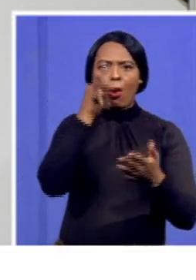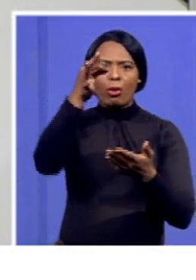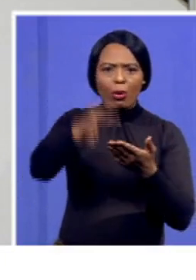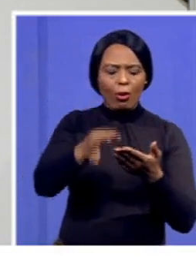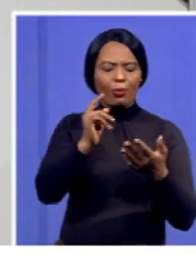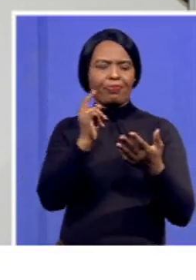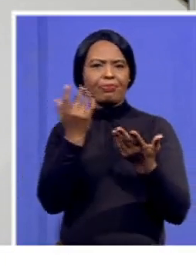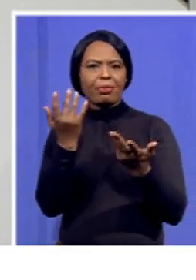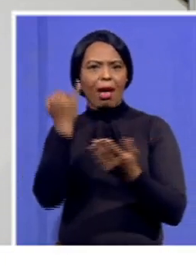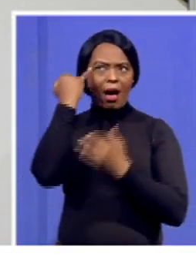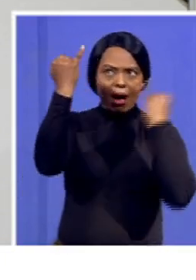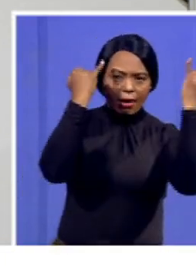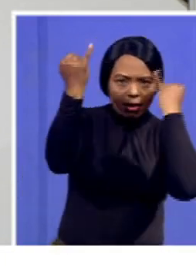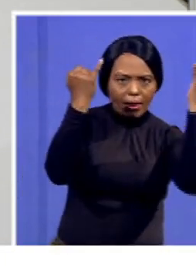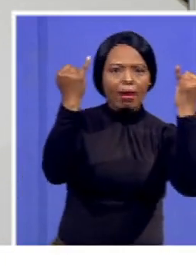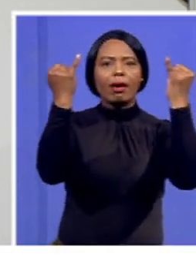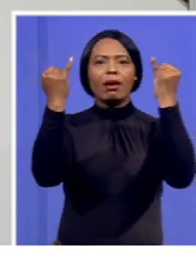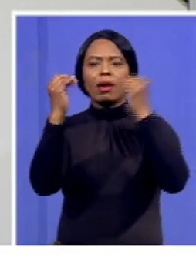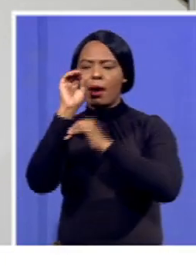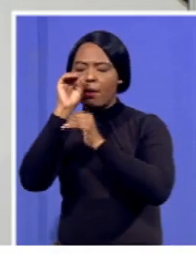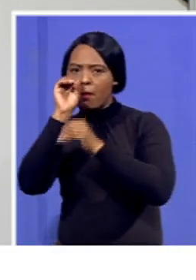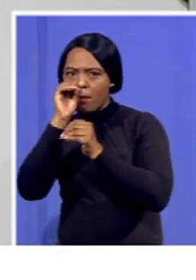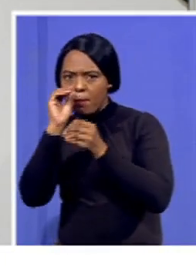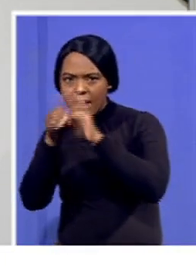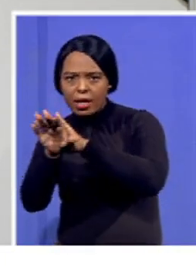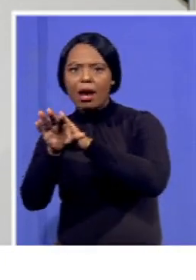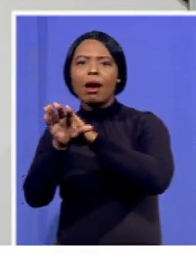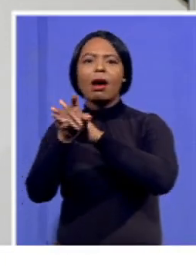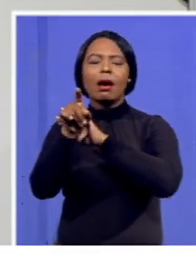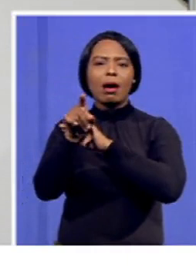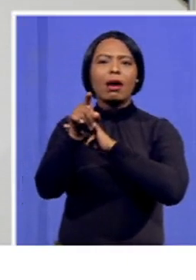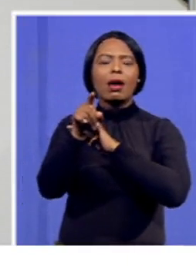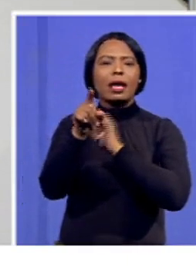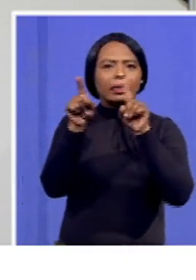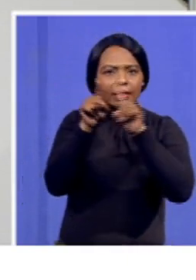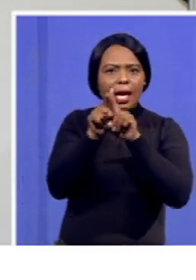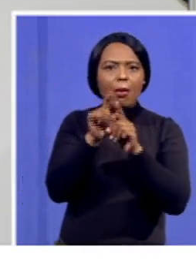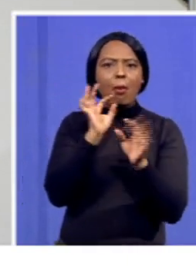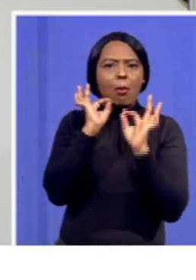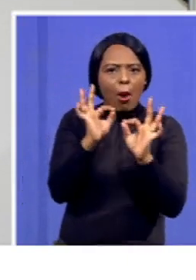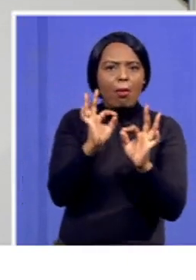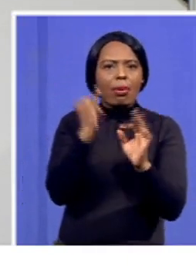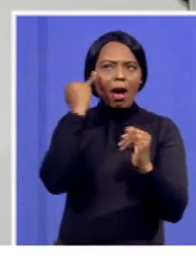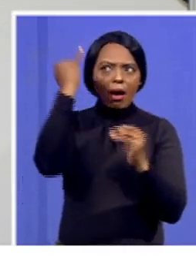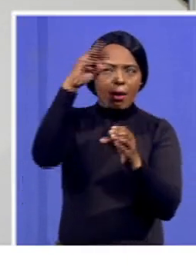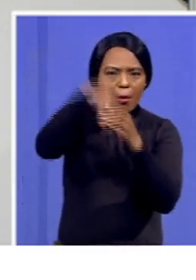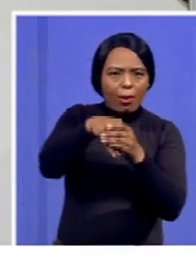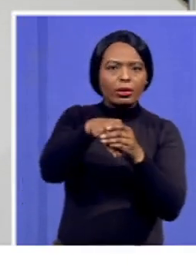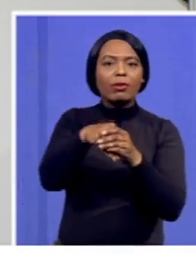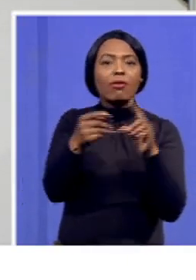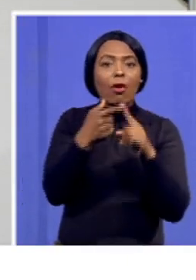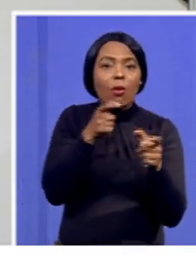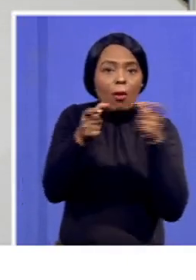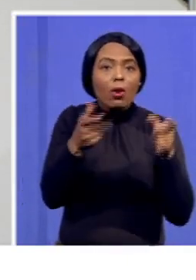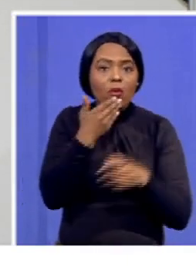media, as part of our discussion and to get proper inputs generally from society